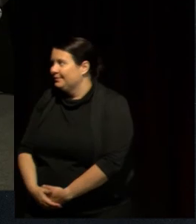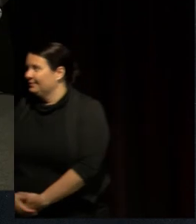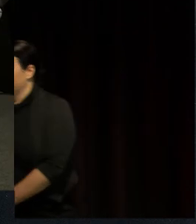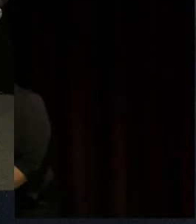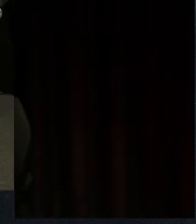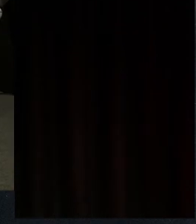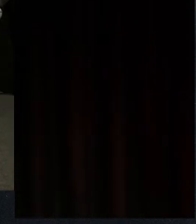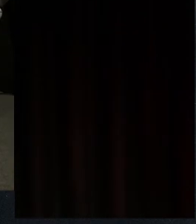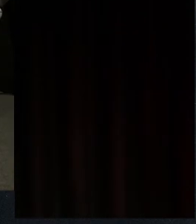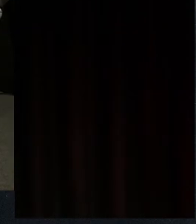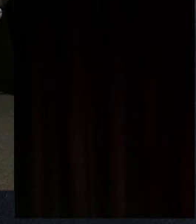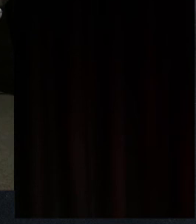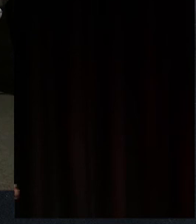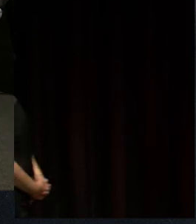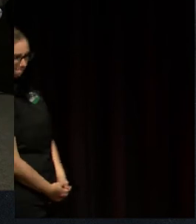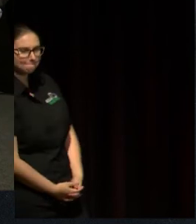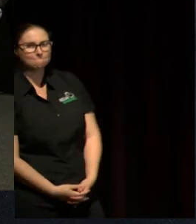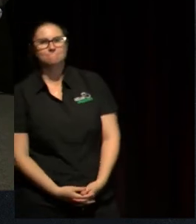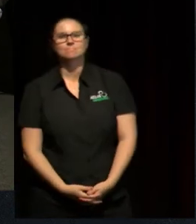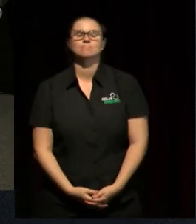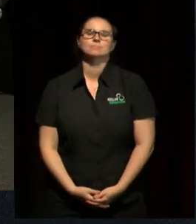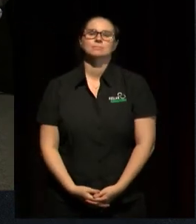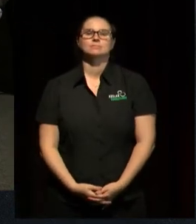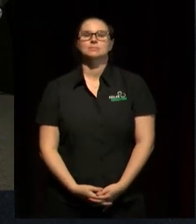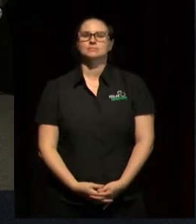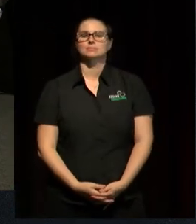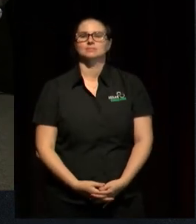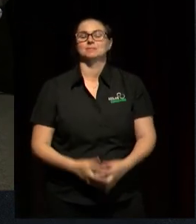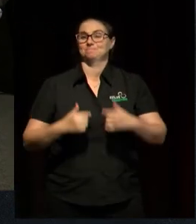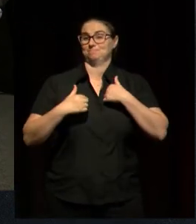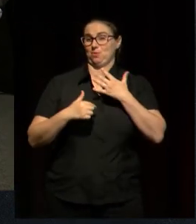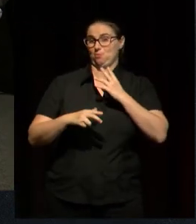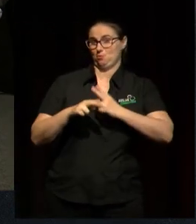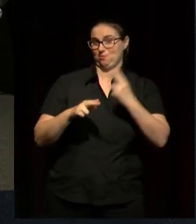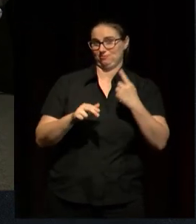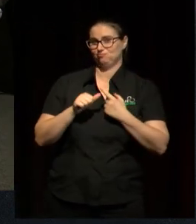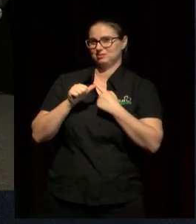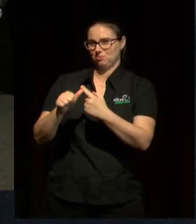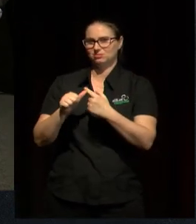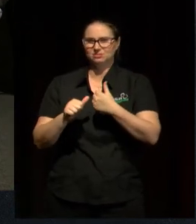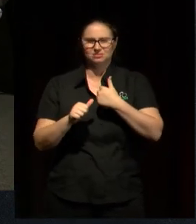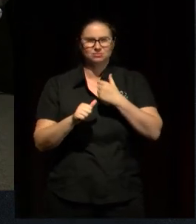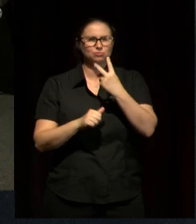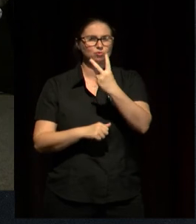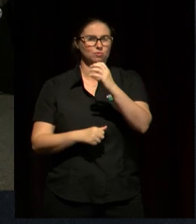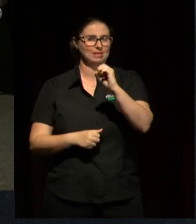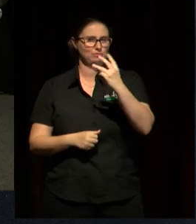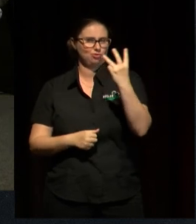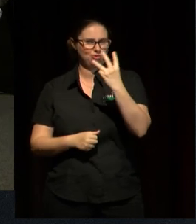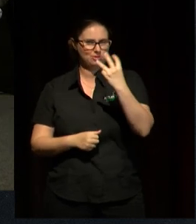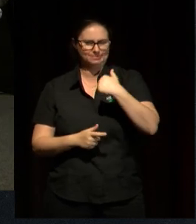to give a quick response to, I was collecting some children's drawings in 2013